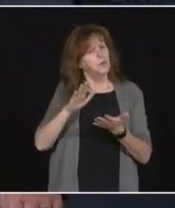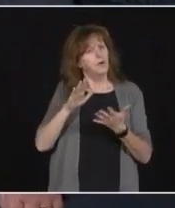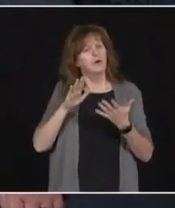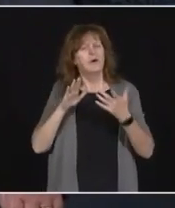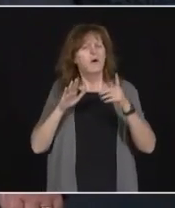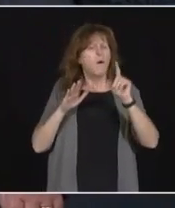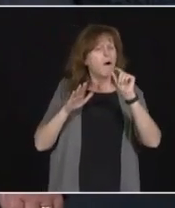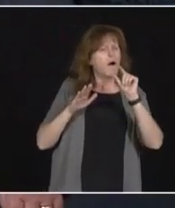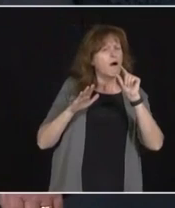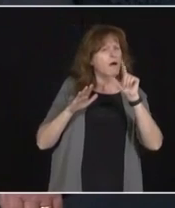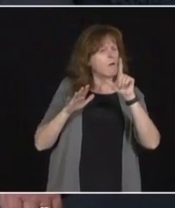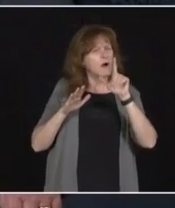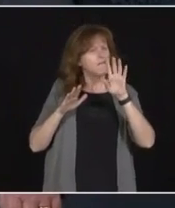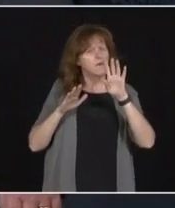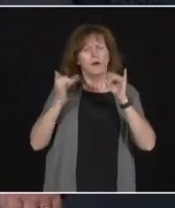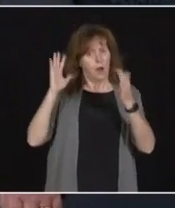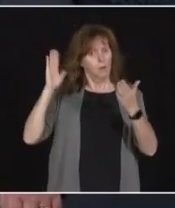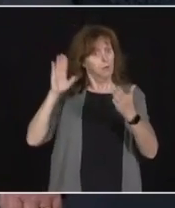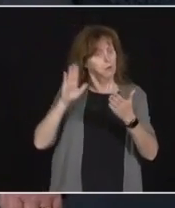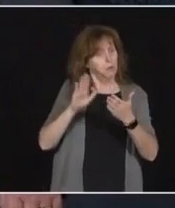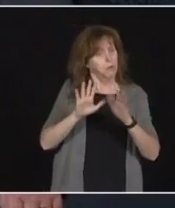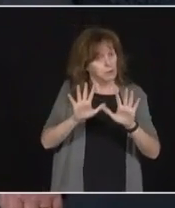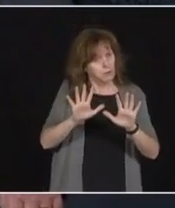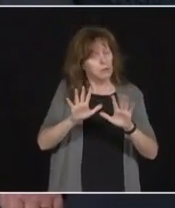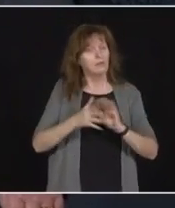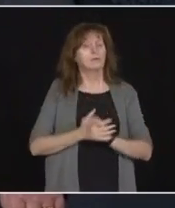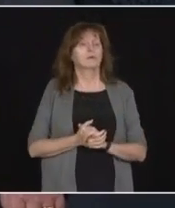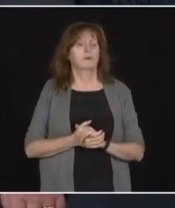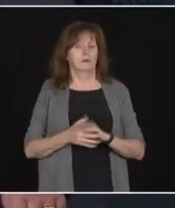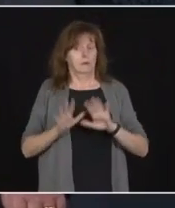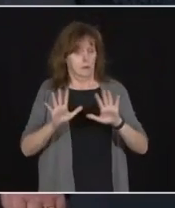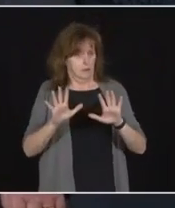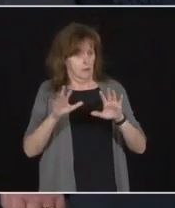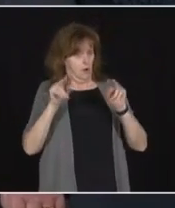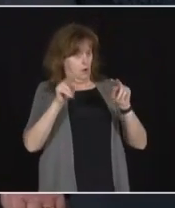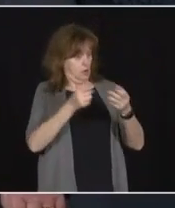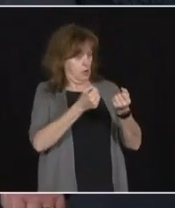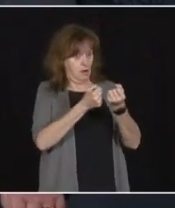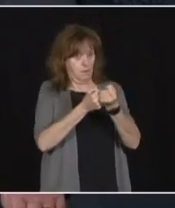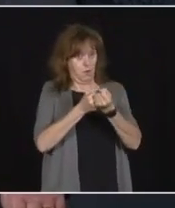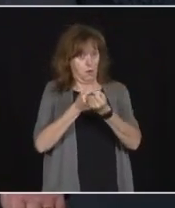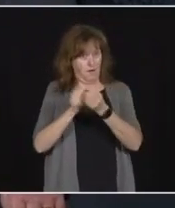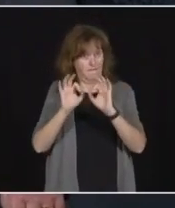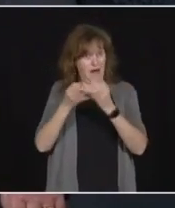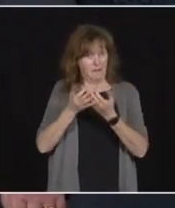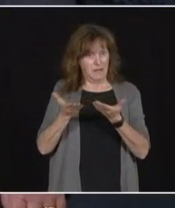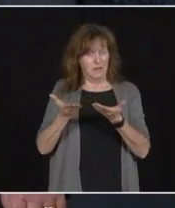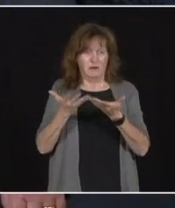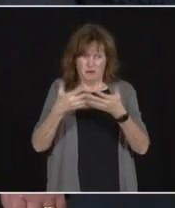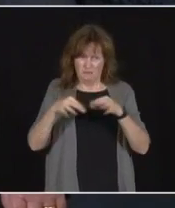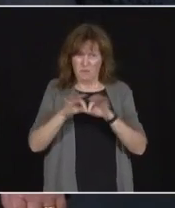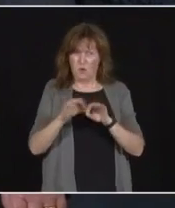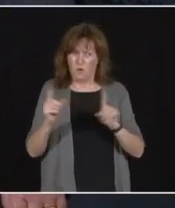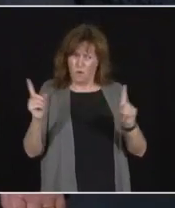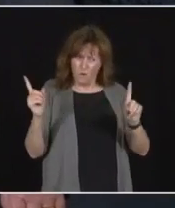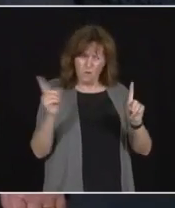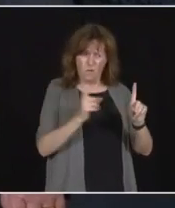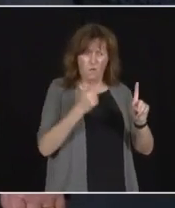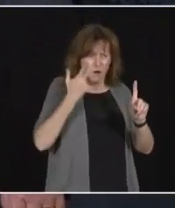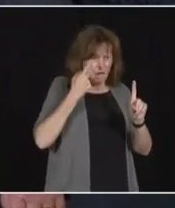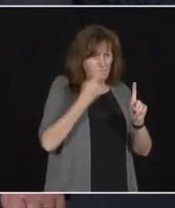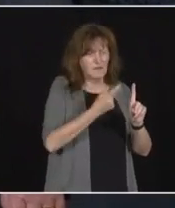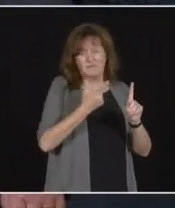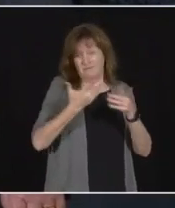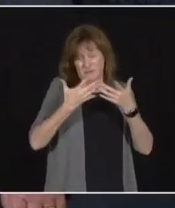support that our families are receiving, it is important that they get in there. We acknowledge the significance that families